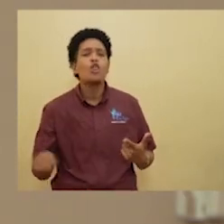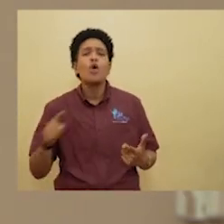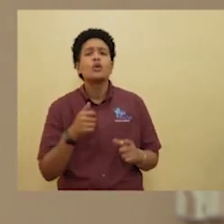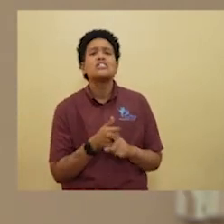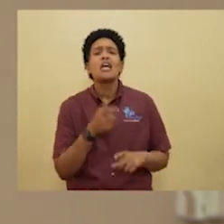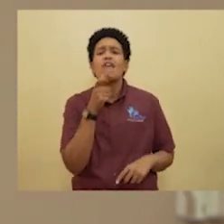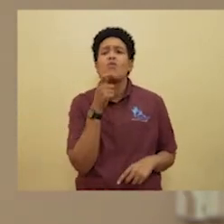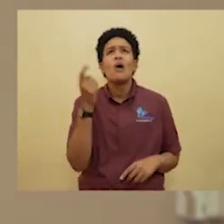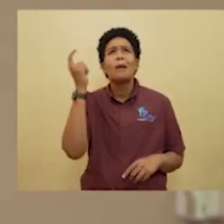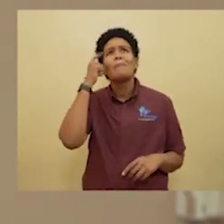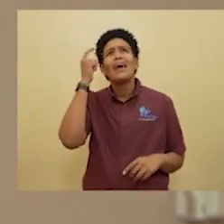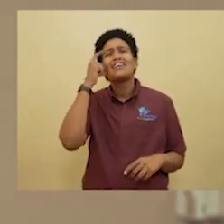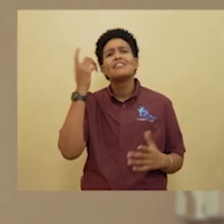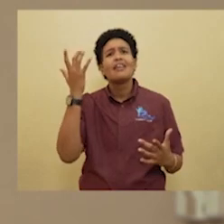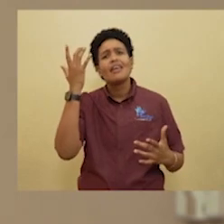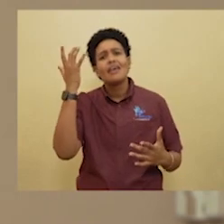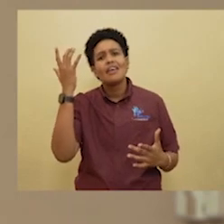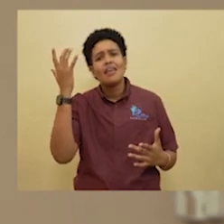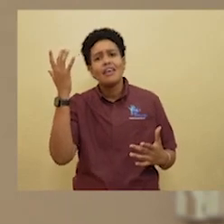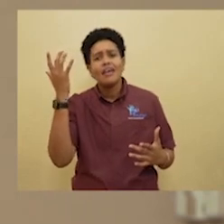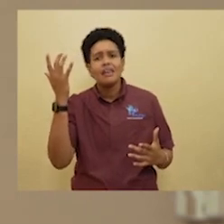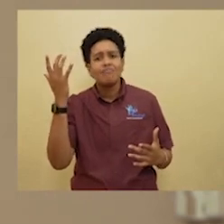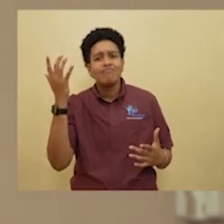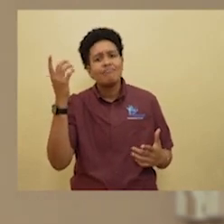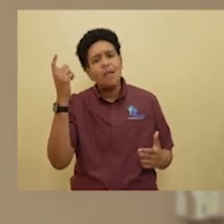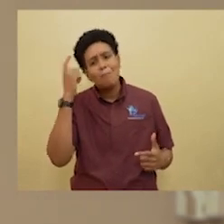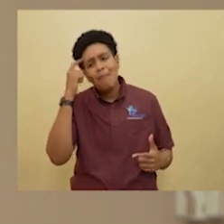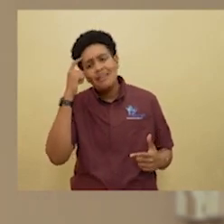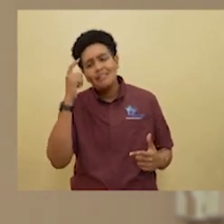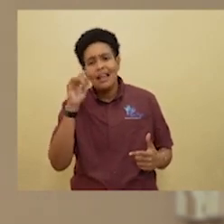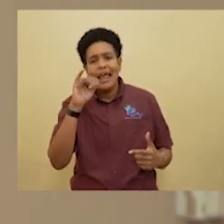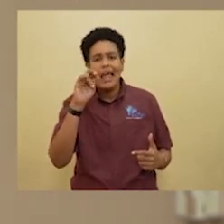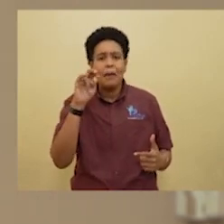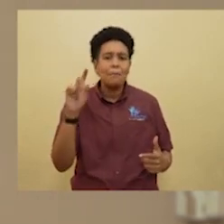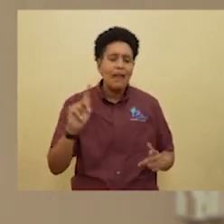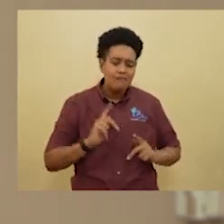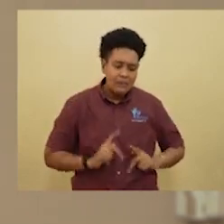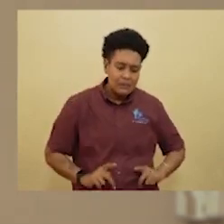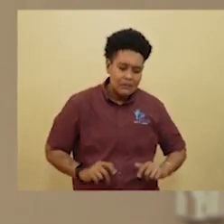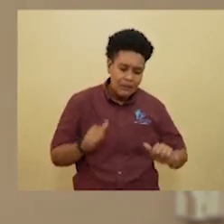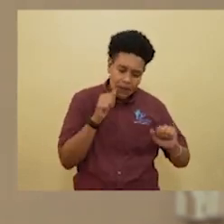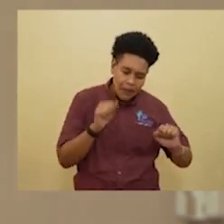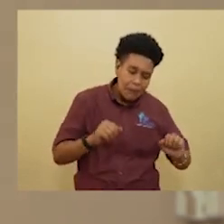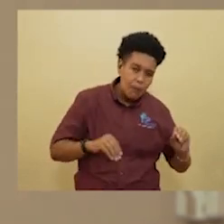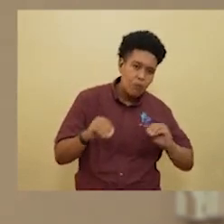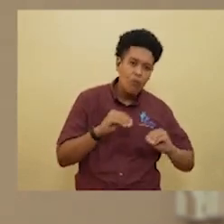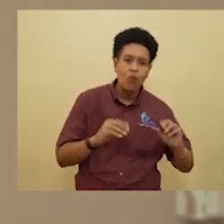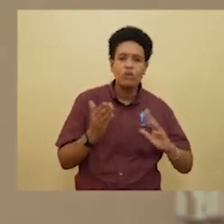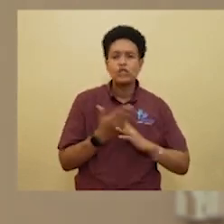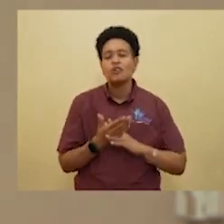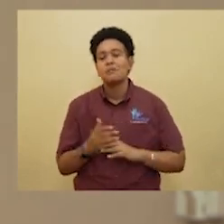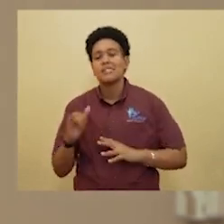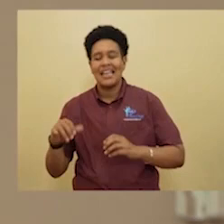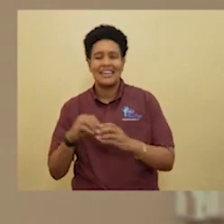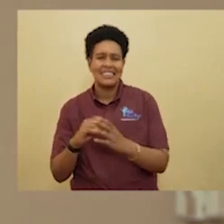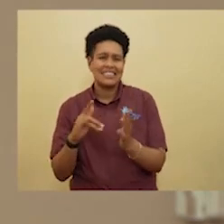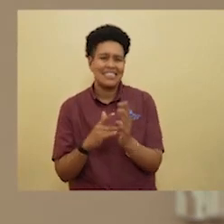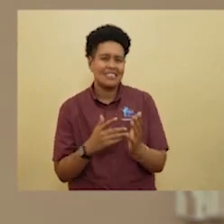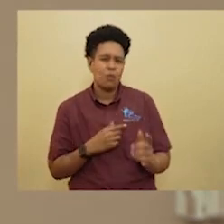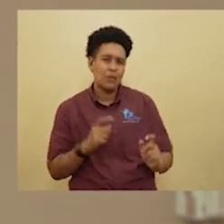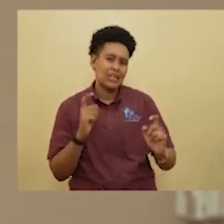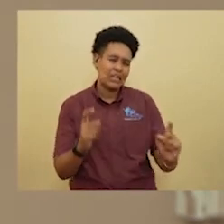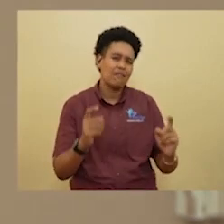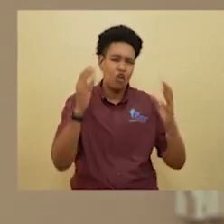those that are mentally impaired that would be very disruptive staying within a center. And we have given consideration so